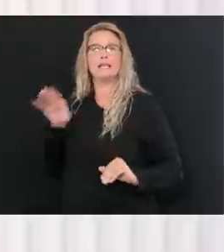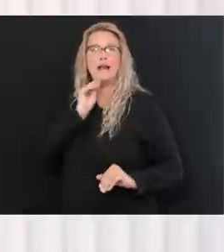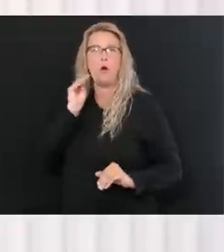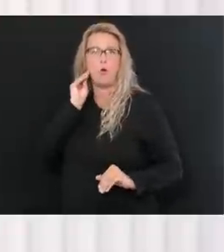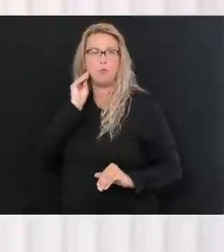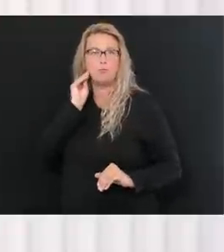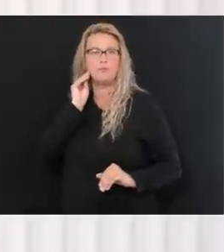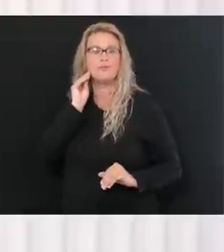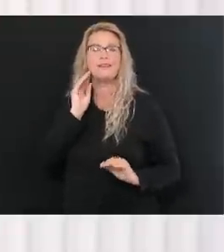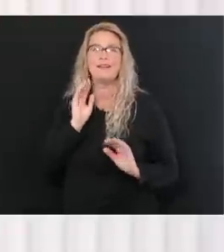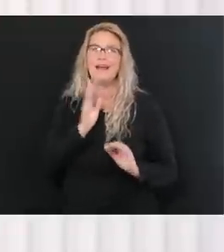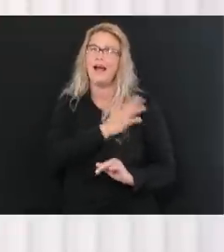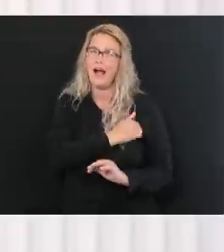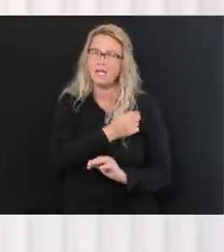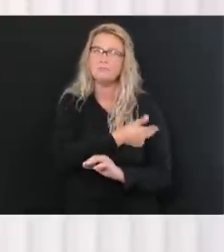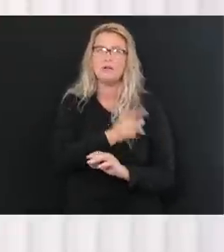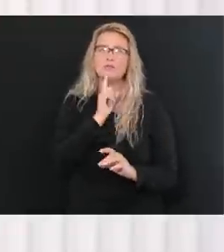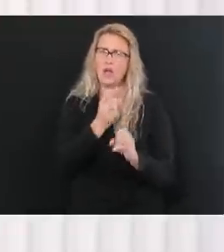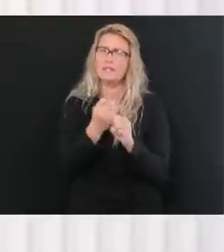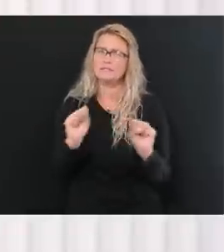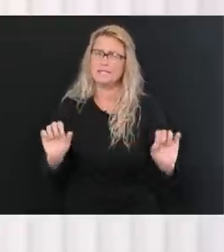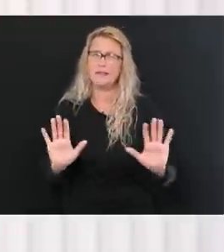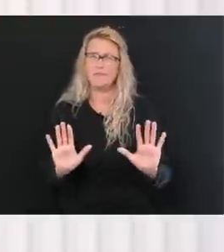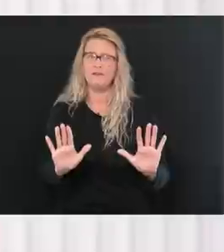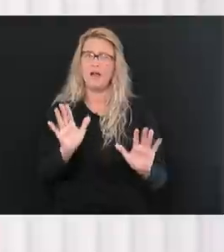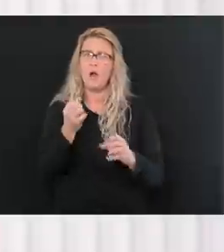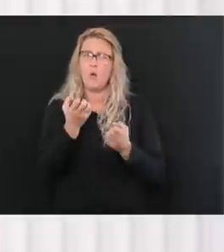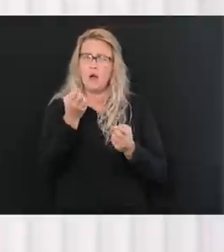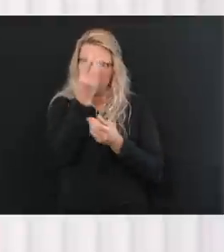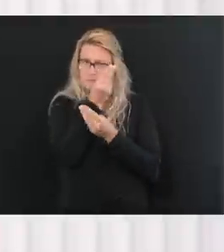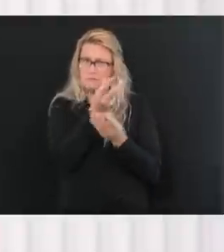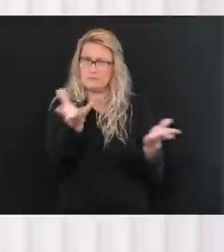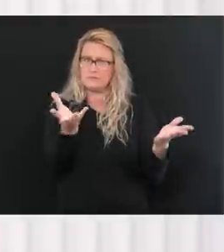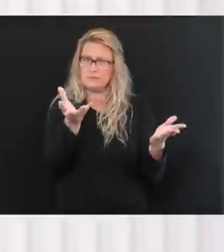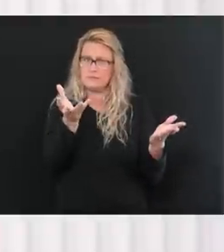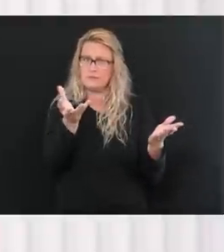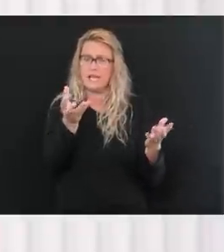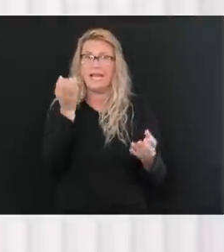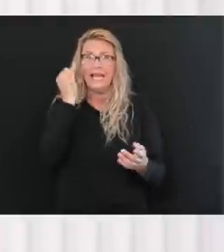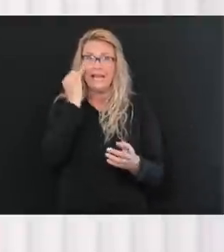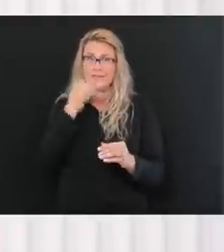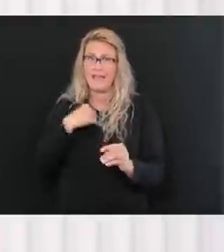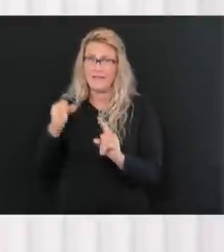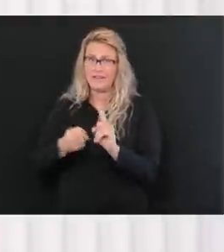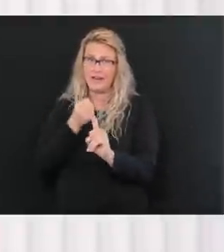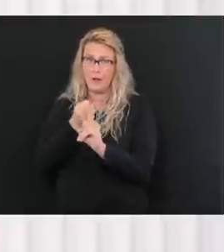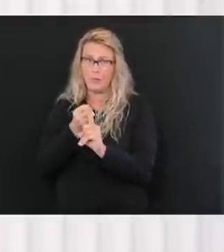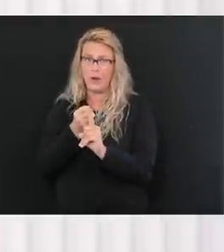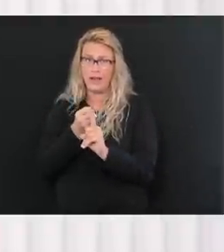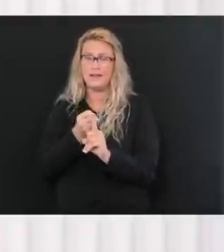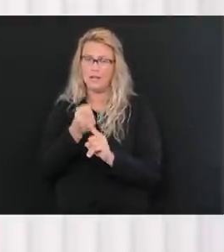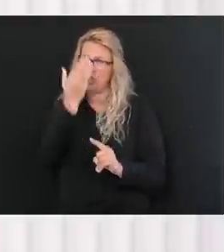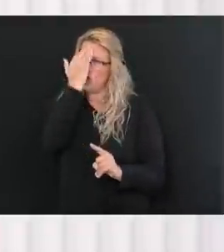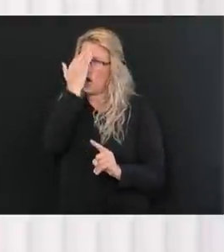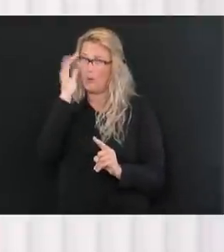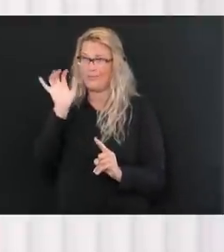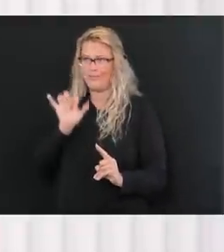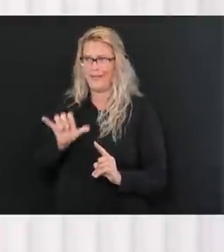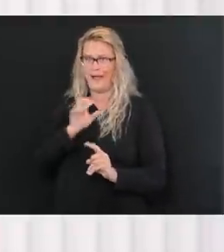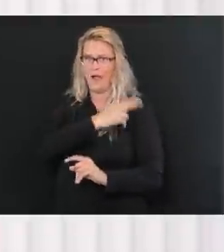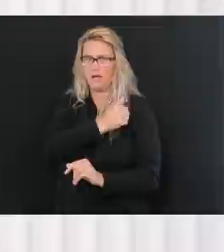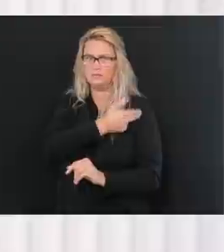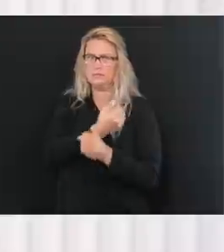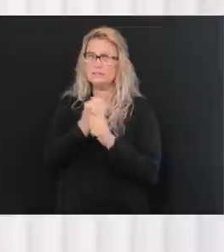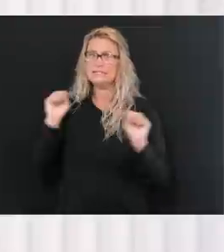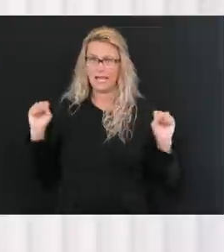very well. Hospitals are safe. I want to make sure everyone understands if there's an outbreak there, it's a safe environment to go for, for the community to go in